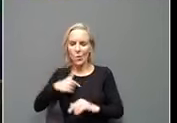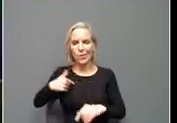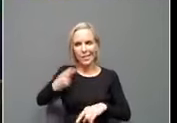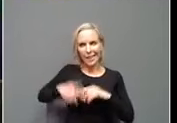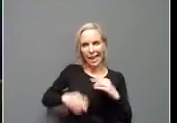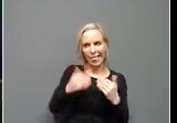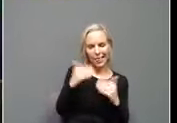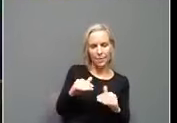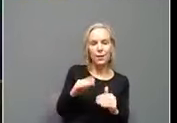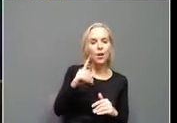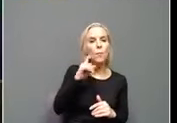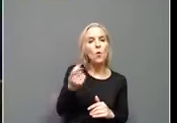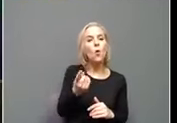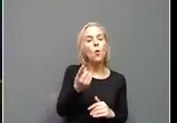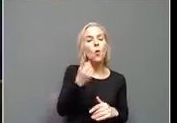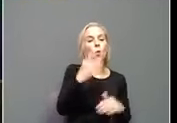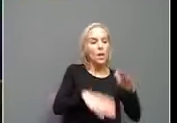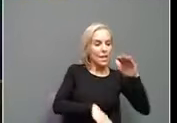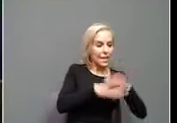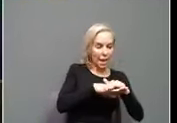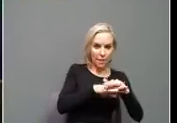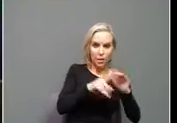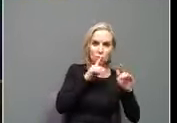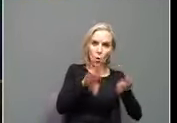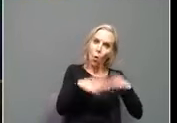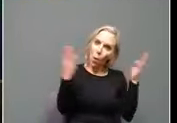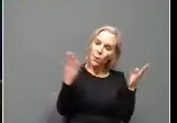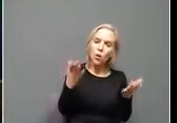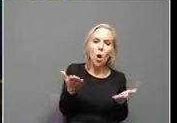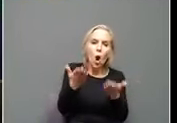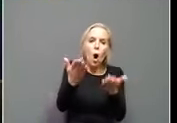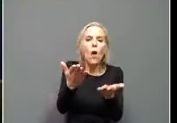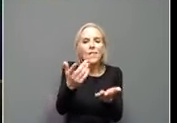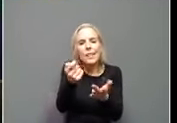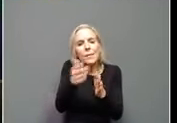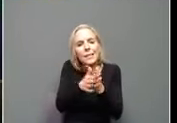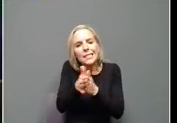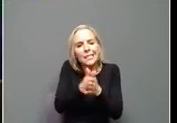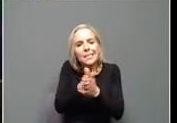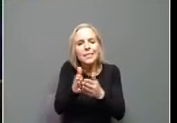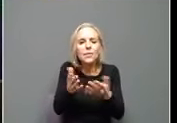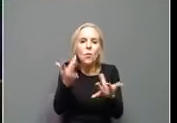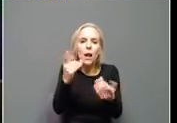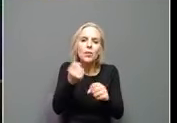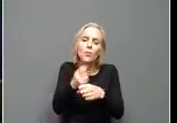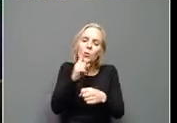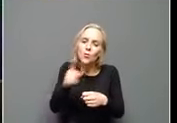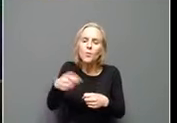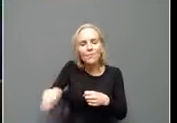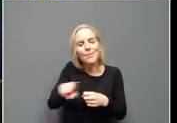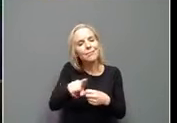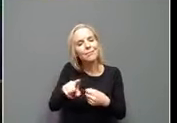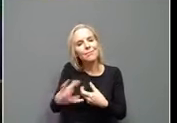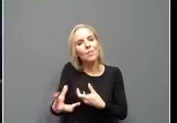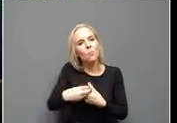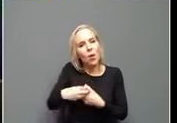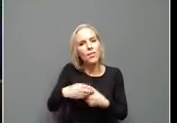that want capacity to increase even more to offer little incentives is just trying to make them a part, uh, of the effort.